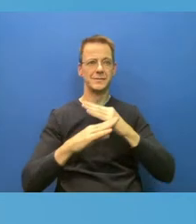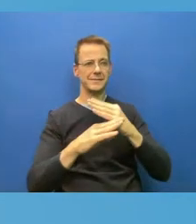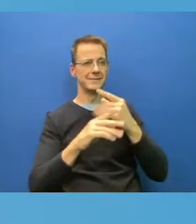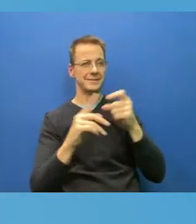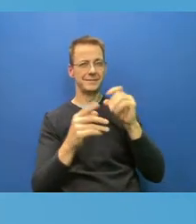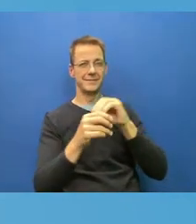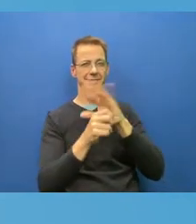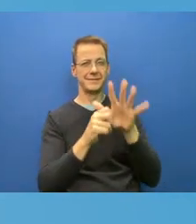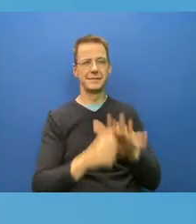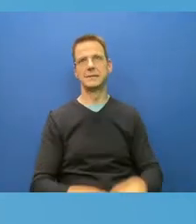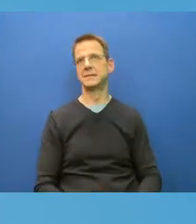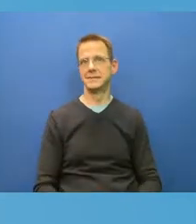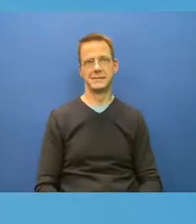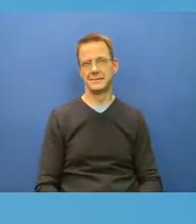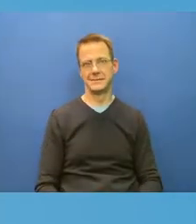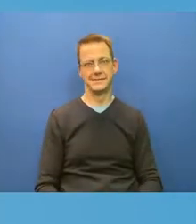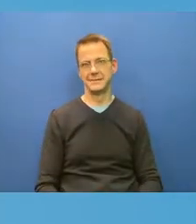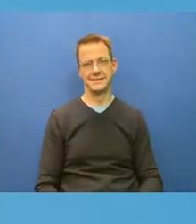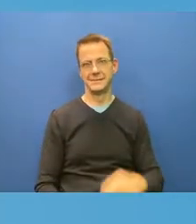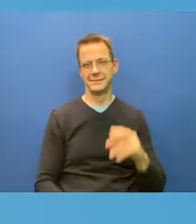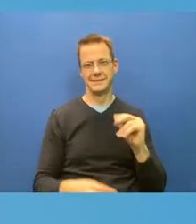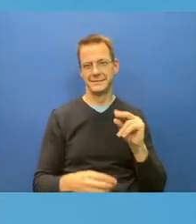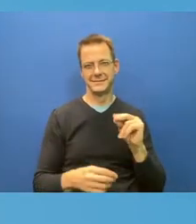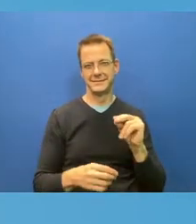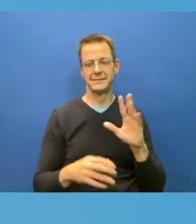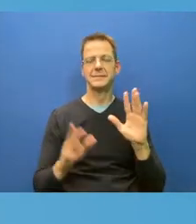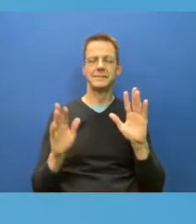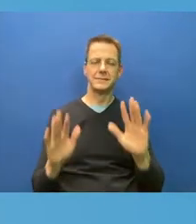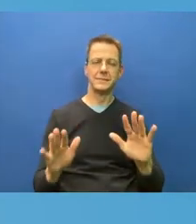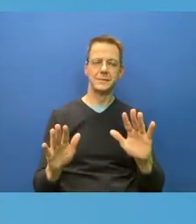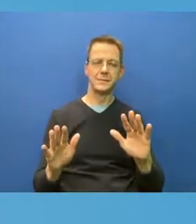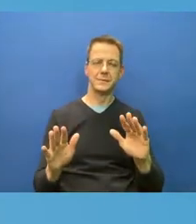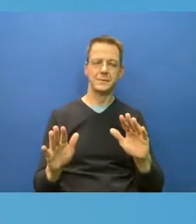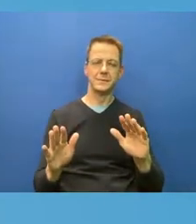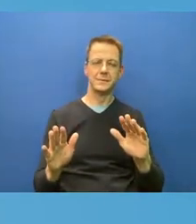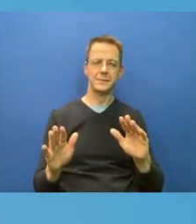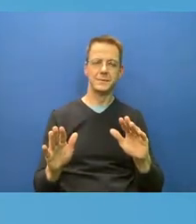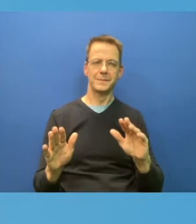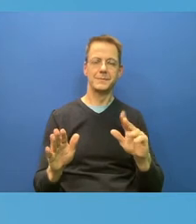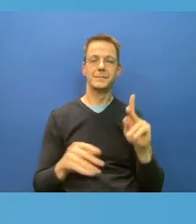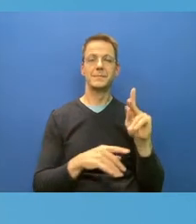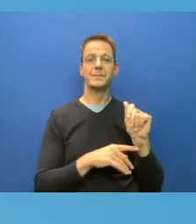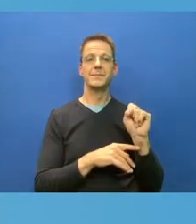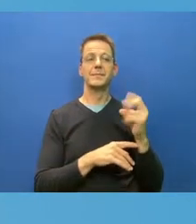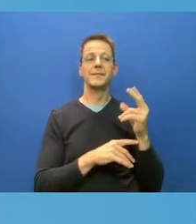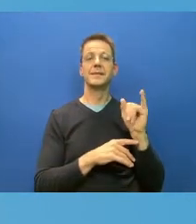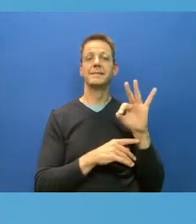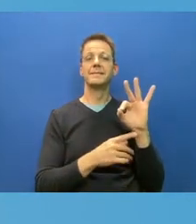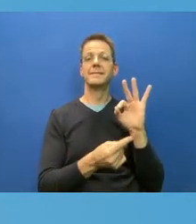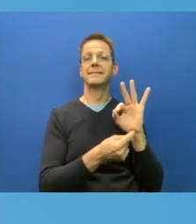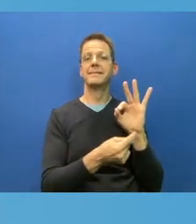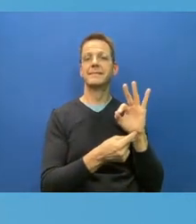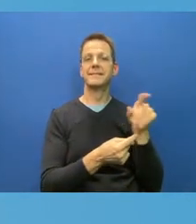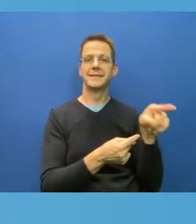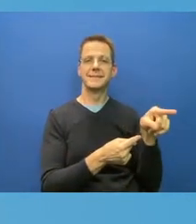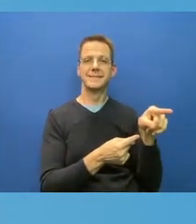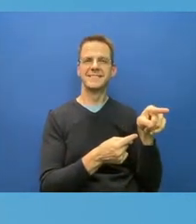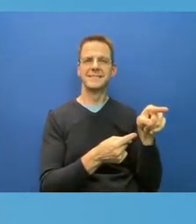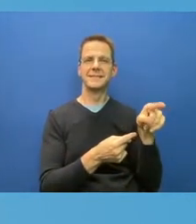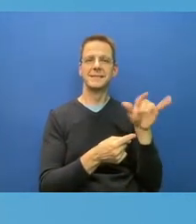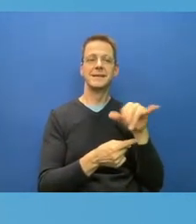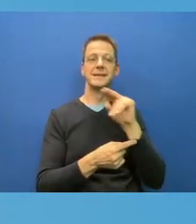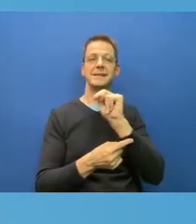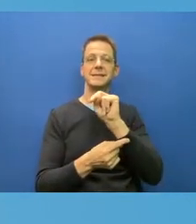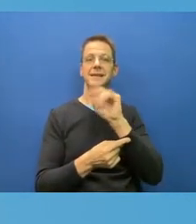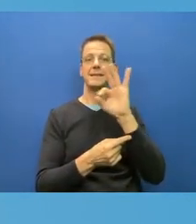saying about N95 masks makes a ton of sense. The stuff Gosia is saying about CO2 monitors, once you understand, well, you know, it's like